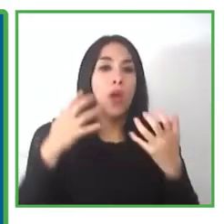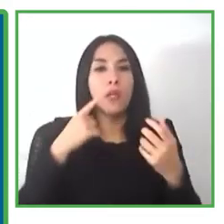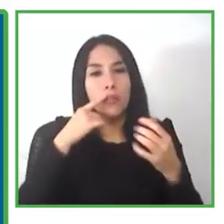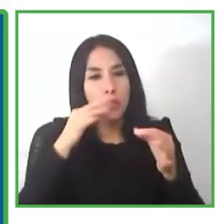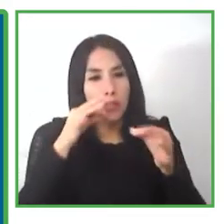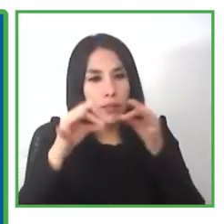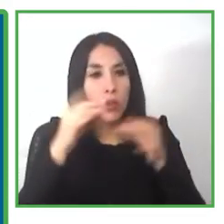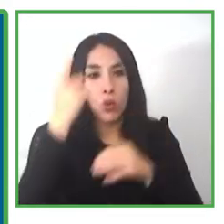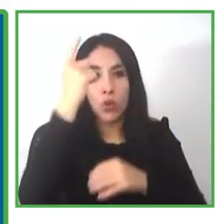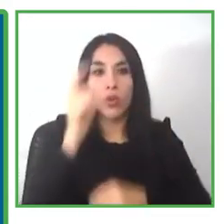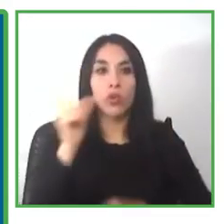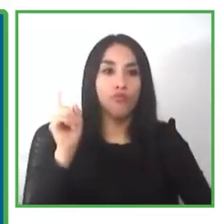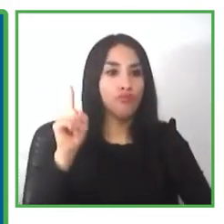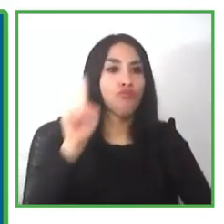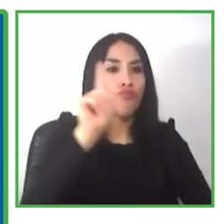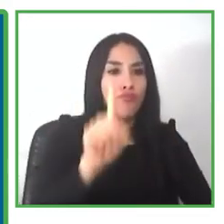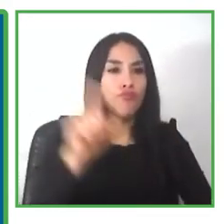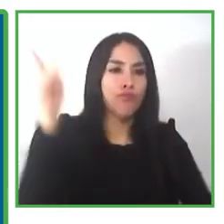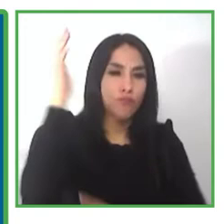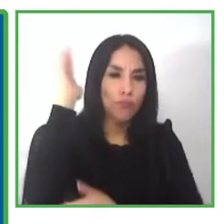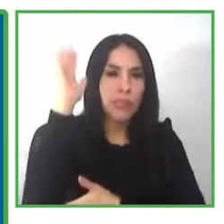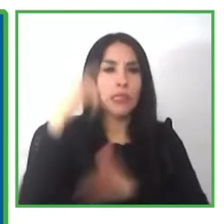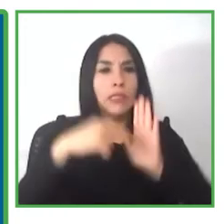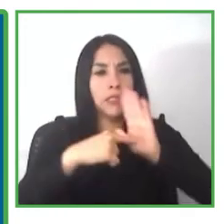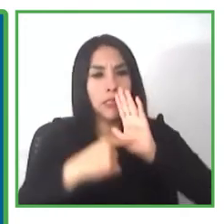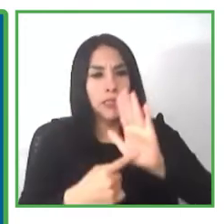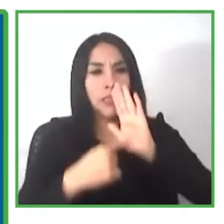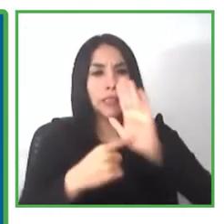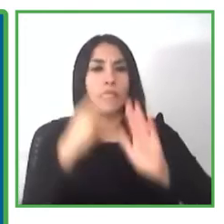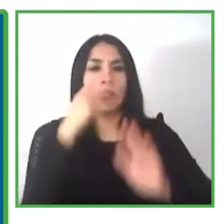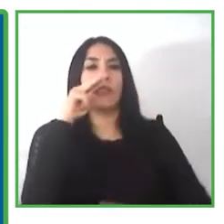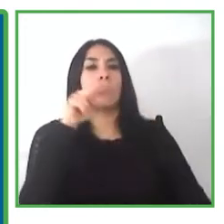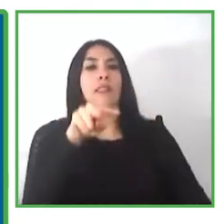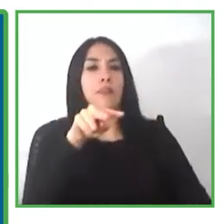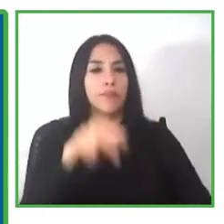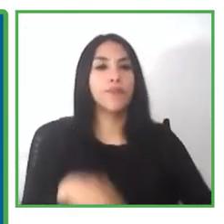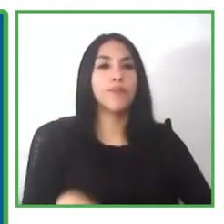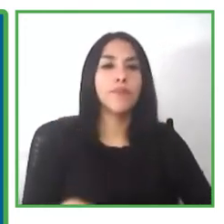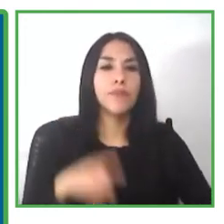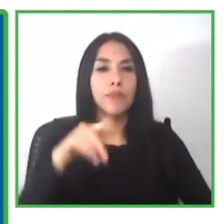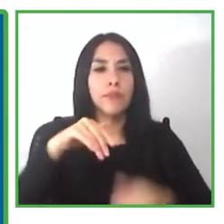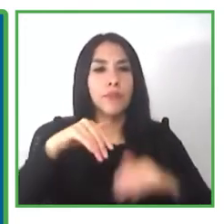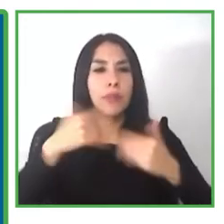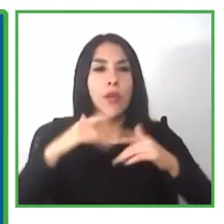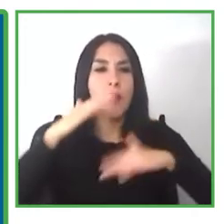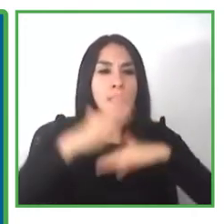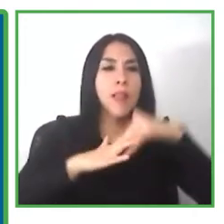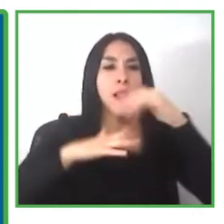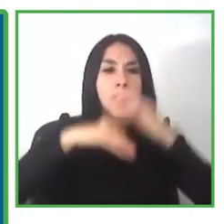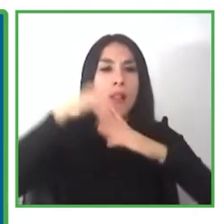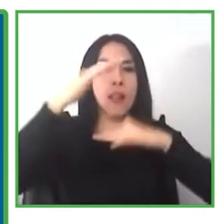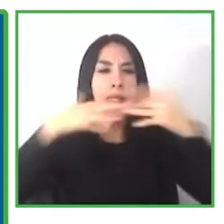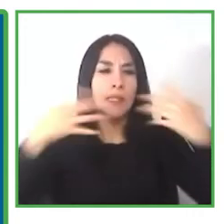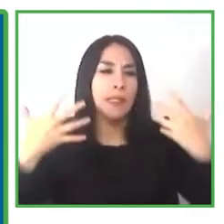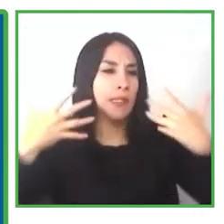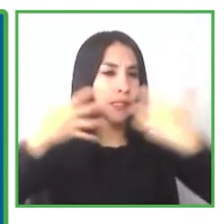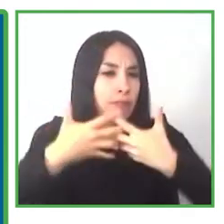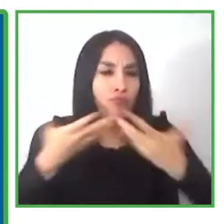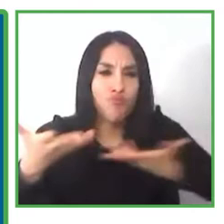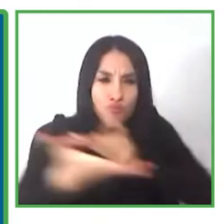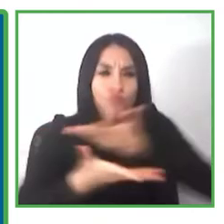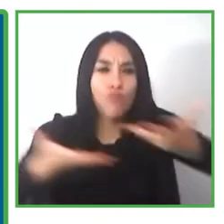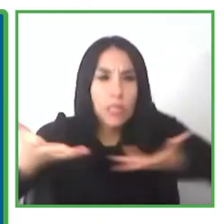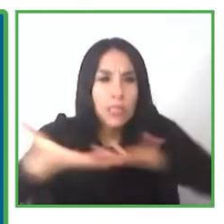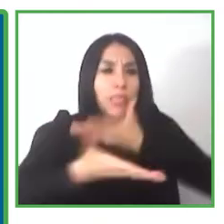presentations that you are going to be hearing today are focused on how collaboration and articulation are very important